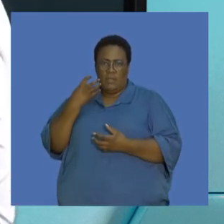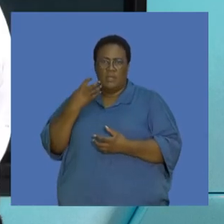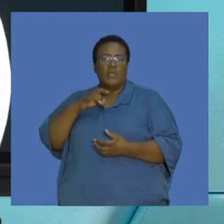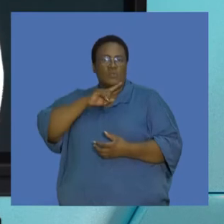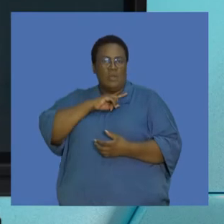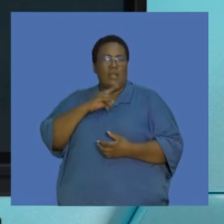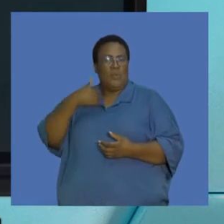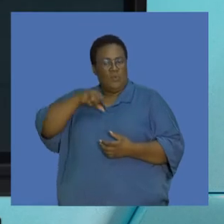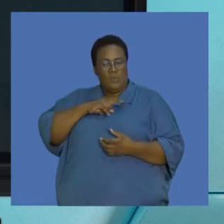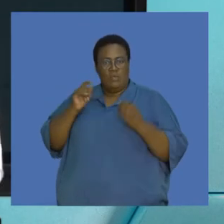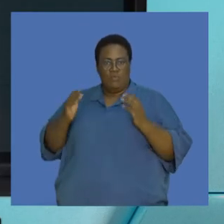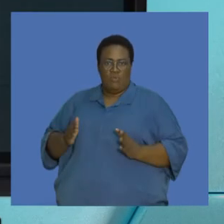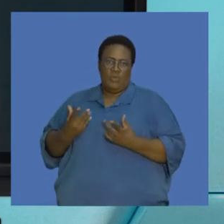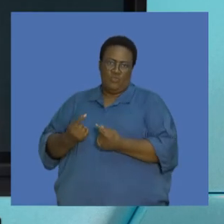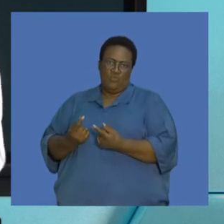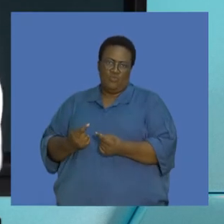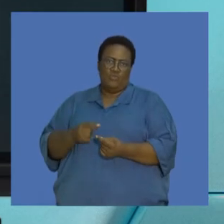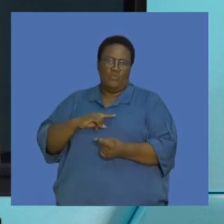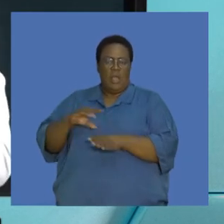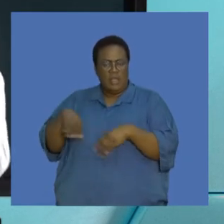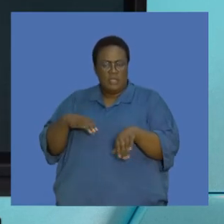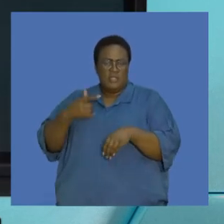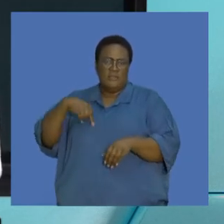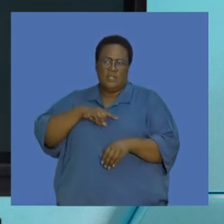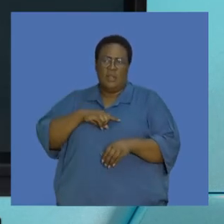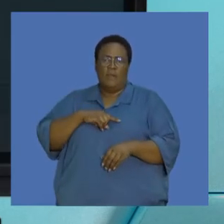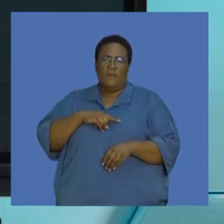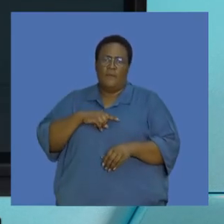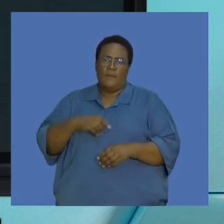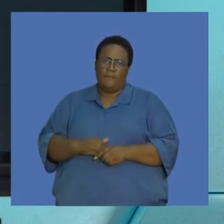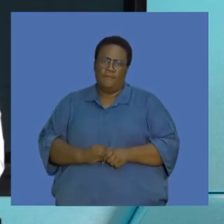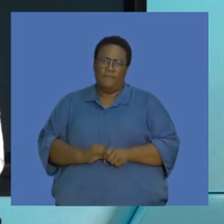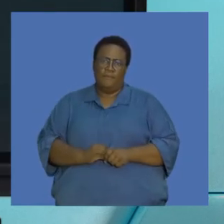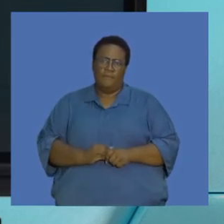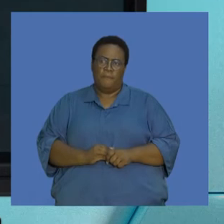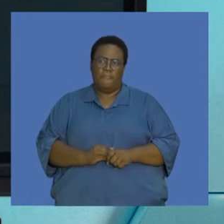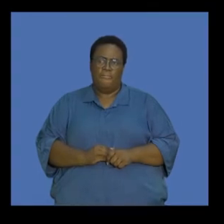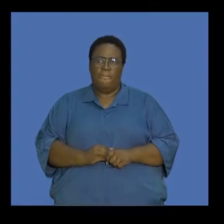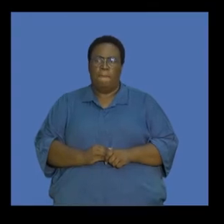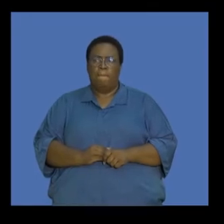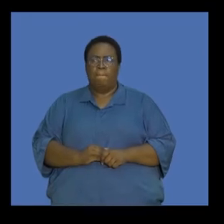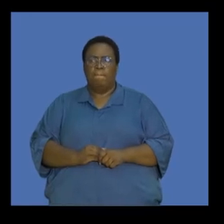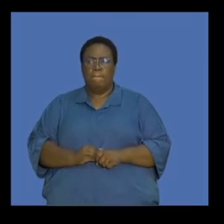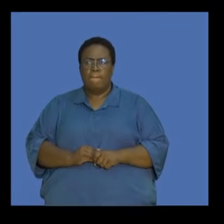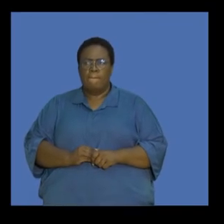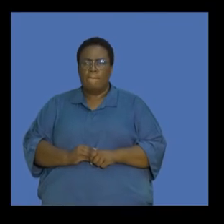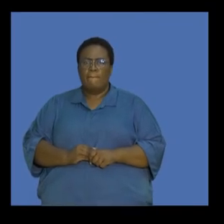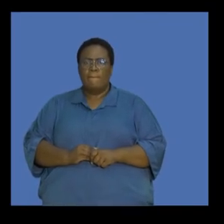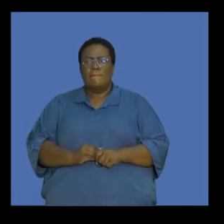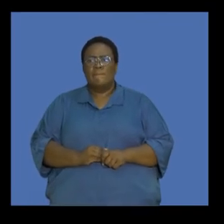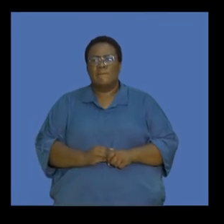to the impact that we have because of our activities such as the use of fossil fuels. Okay.